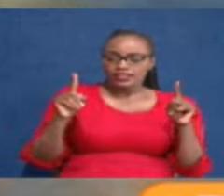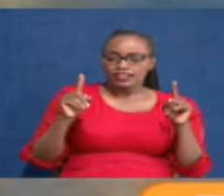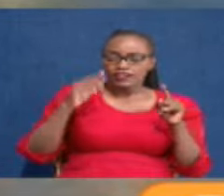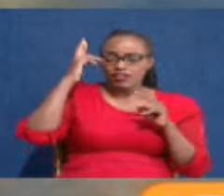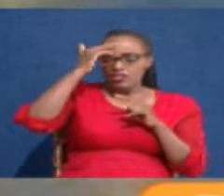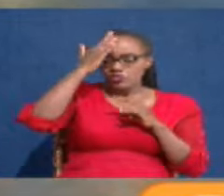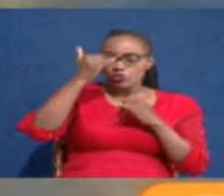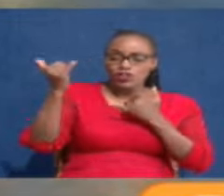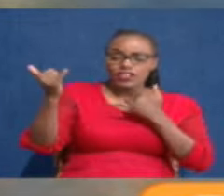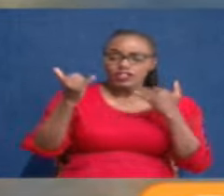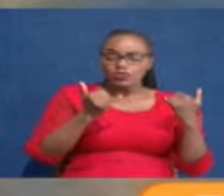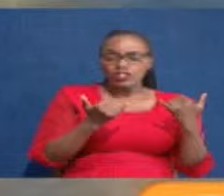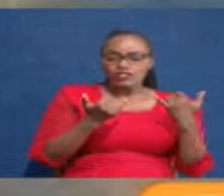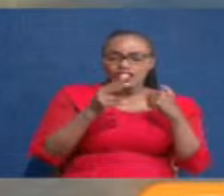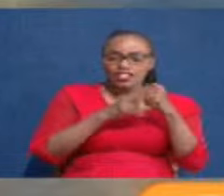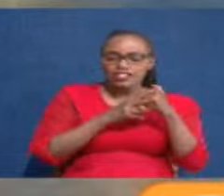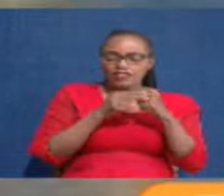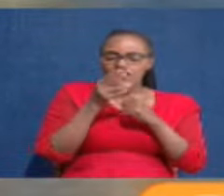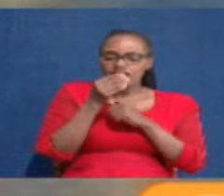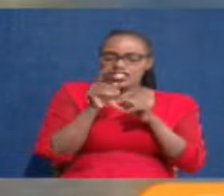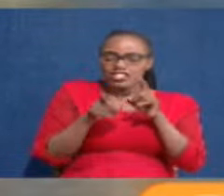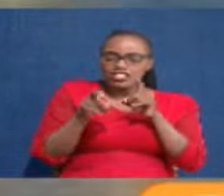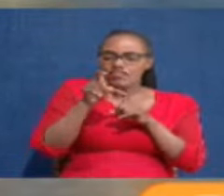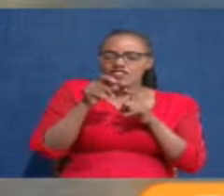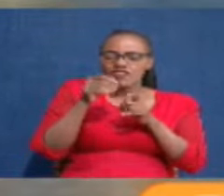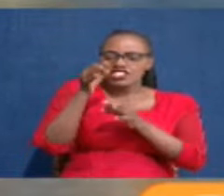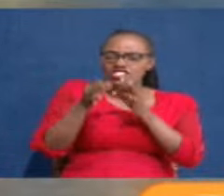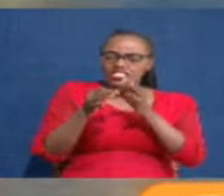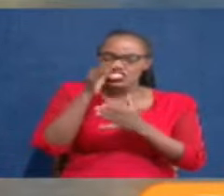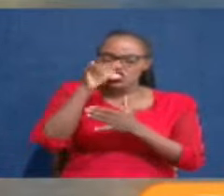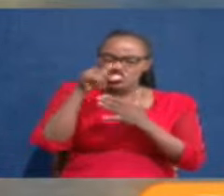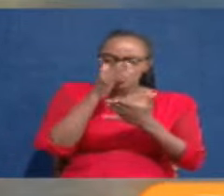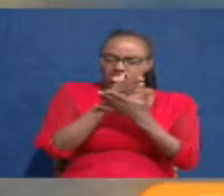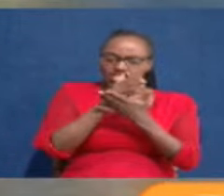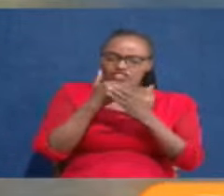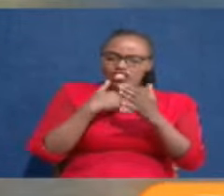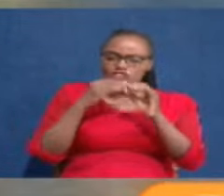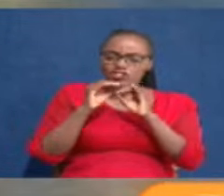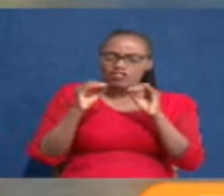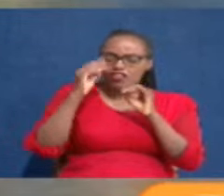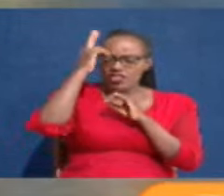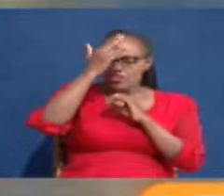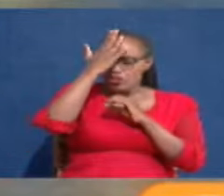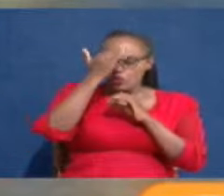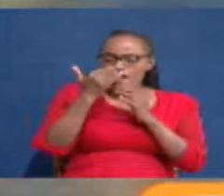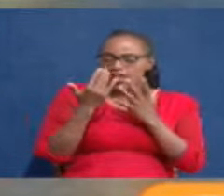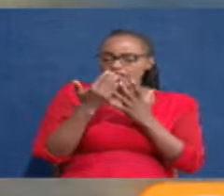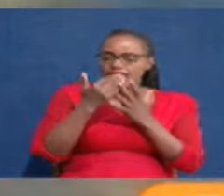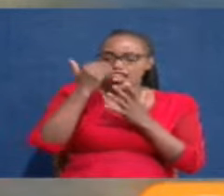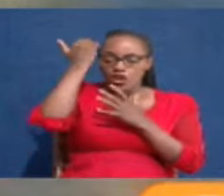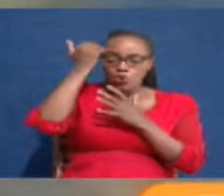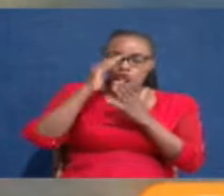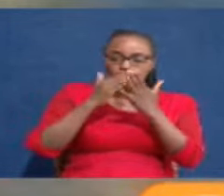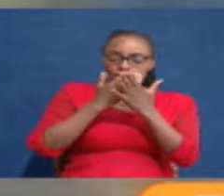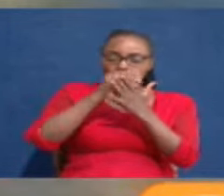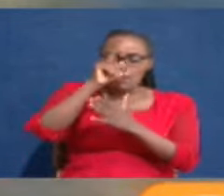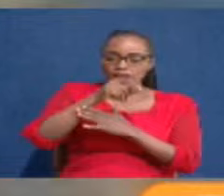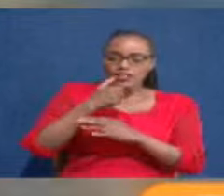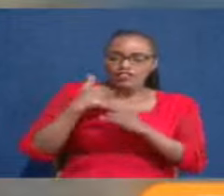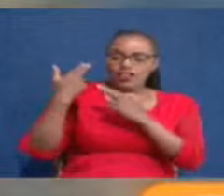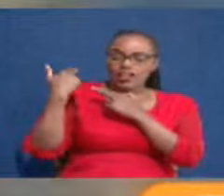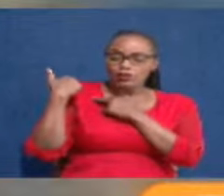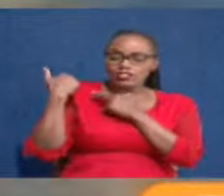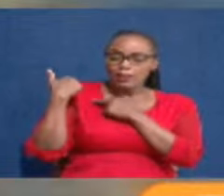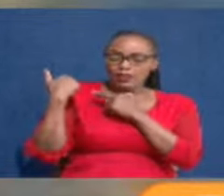reason for introducing the 7 shilling increment there's no justification there and I think that's what the court of appeal is saying there has to be accountability of